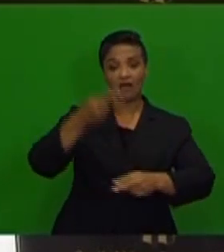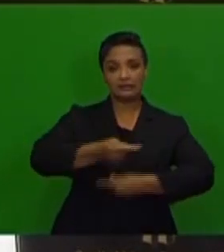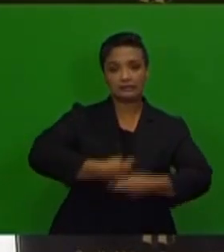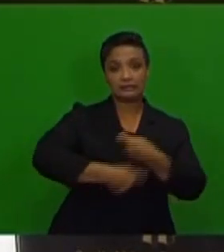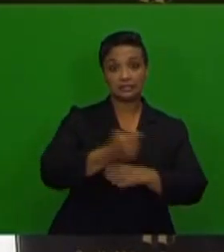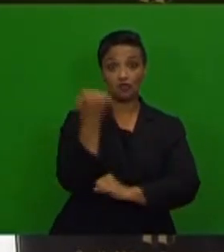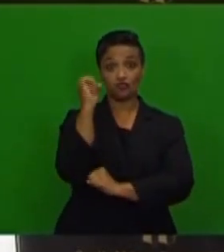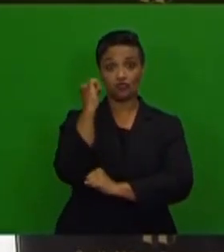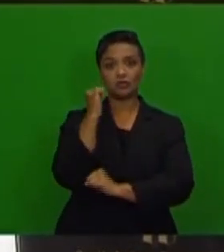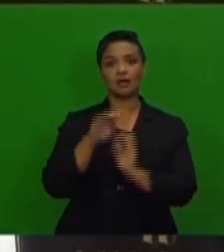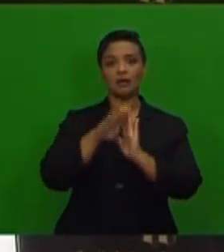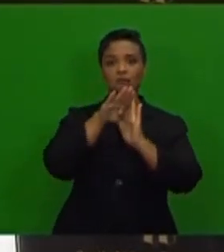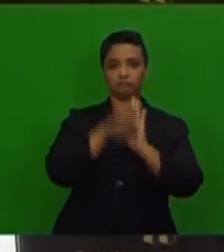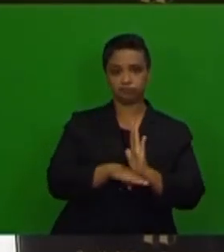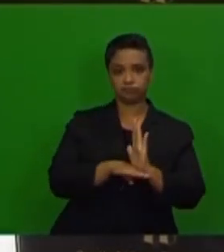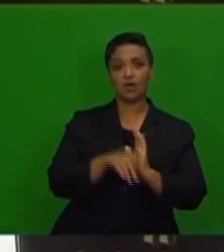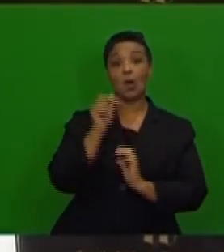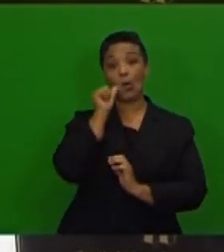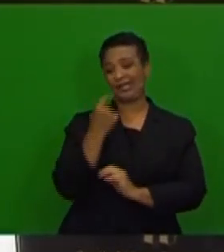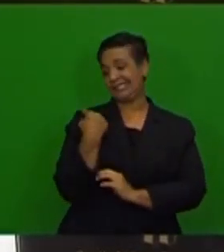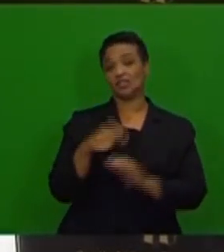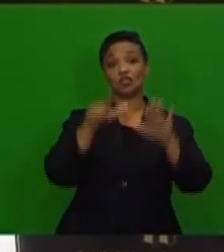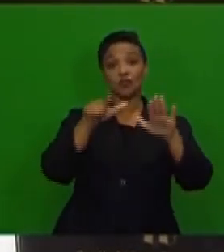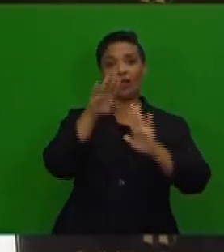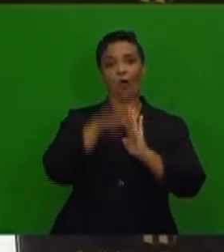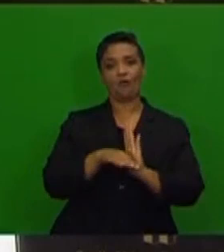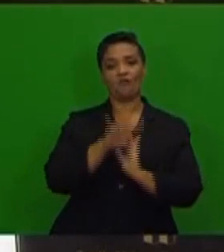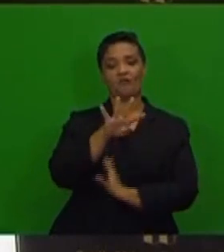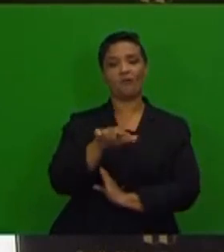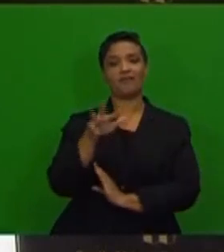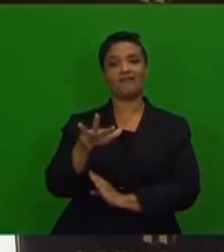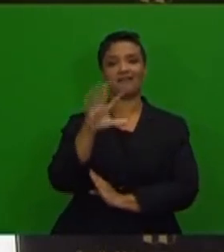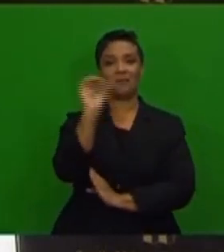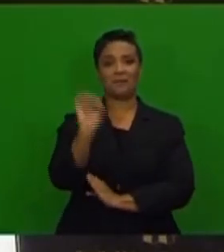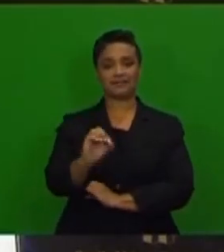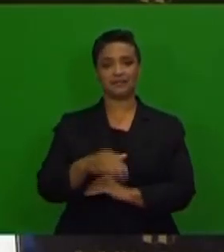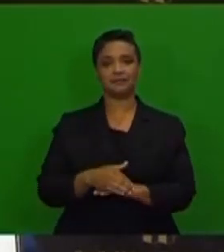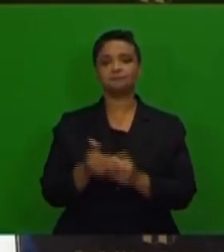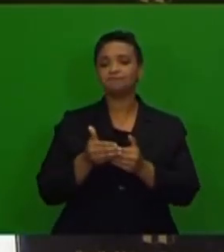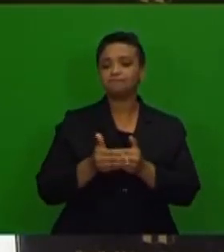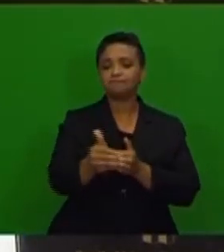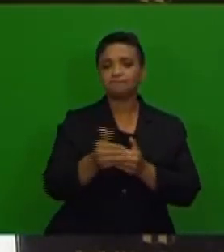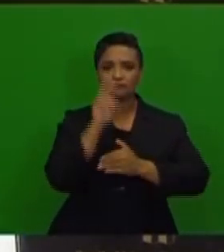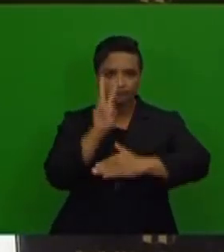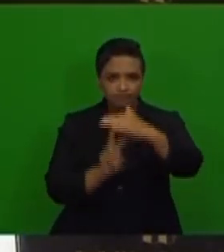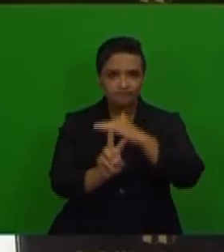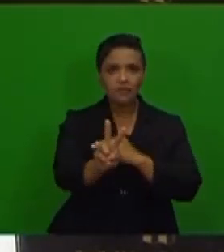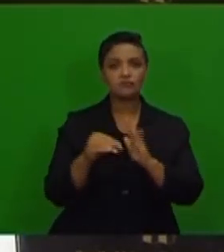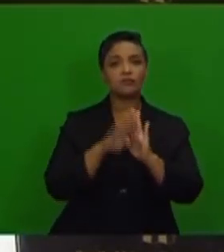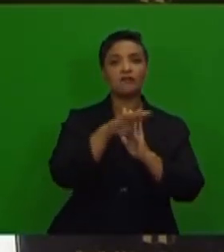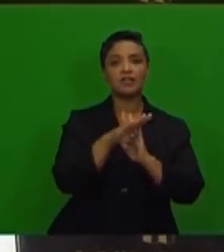decreased to 4.9% in July. The medium-term inflation outlook is largely unchanged.